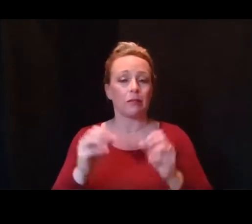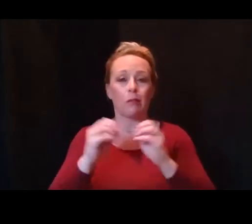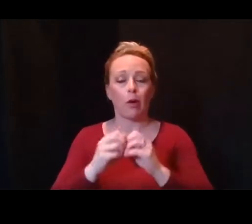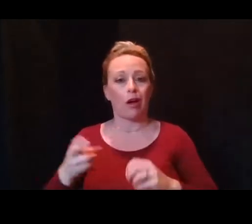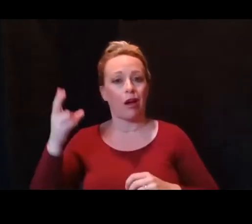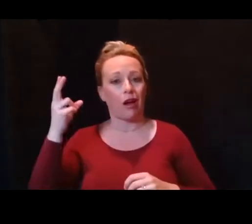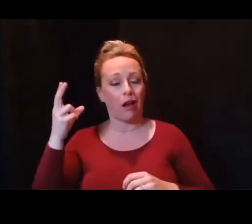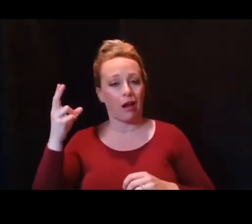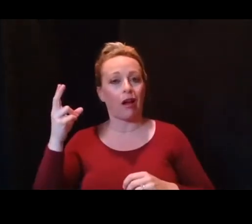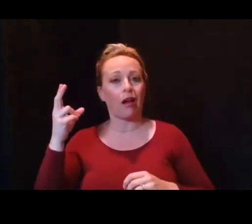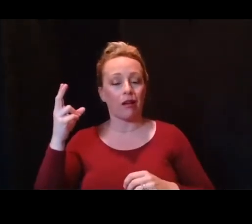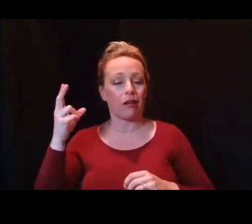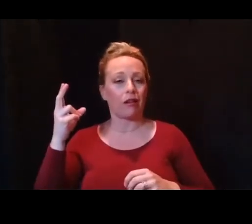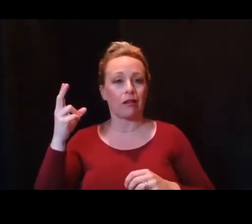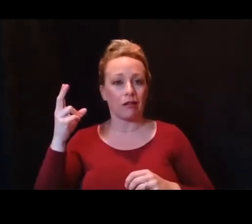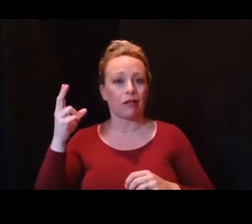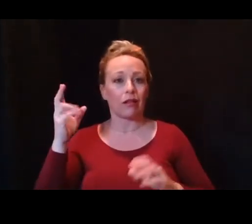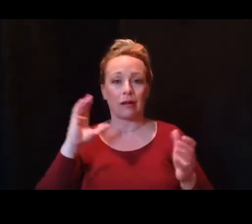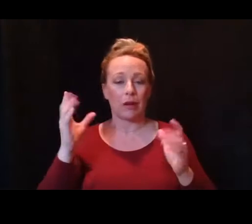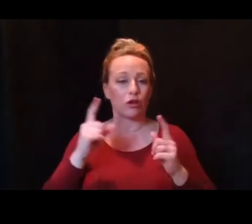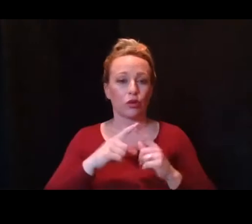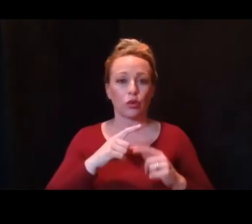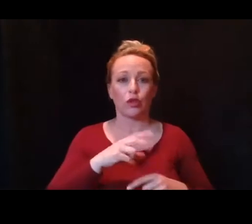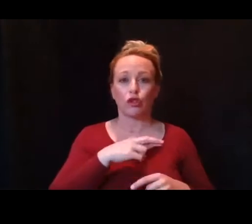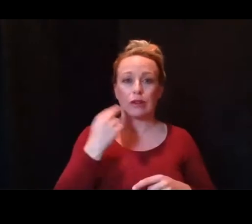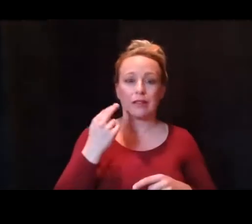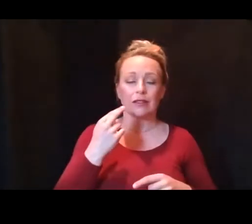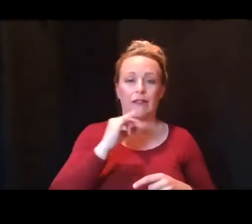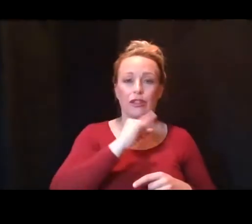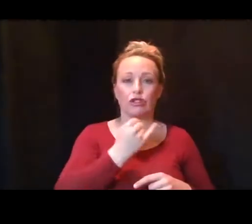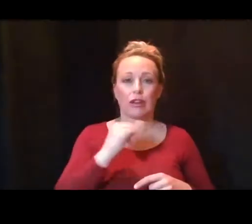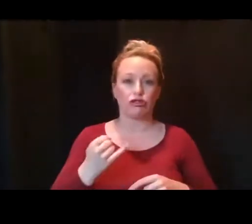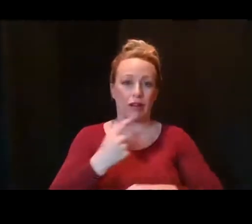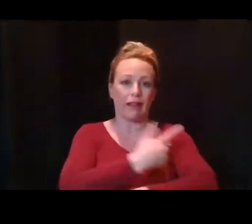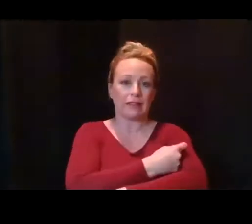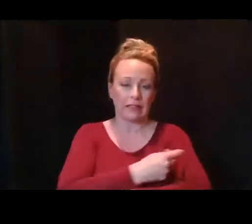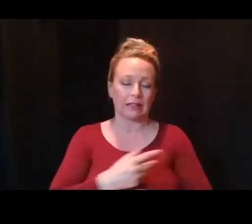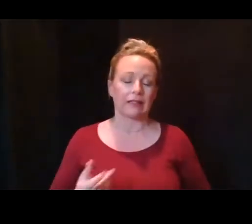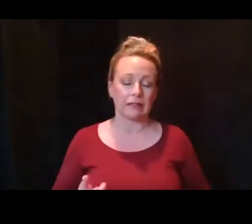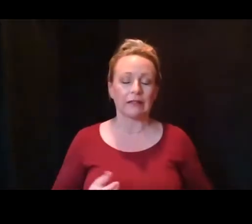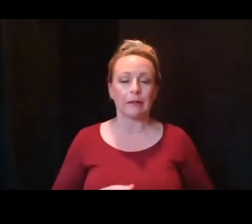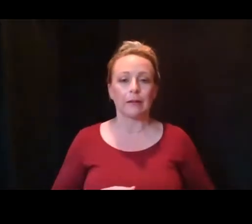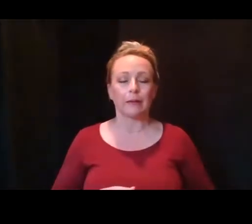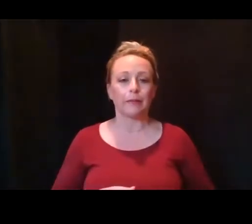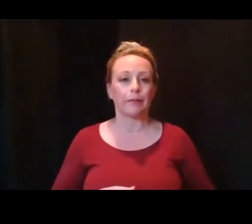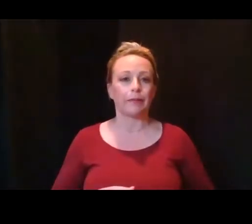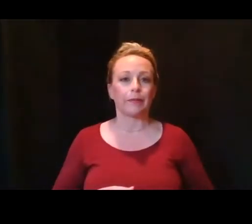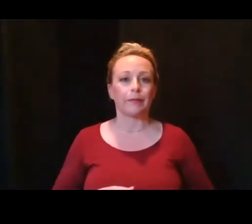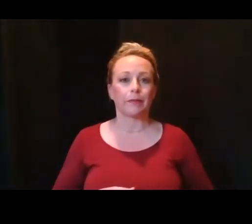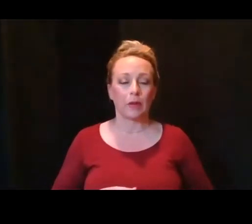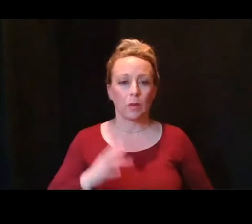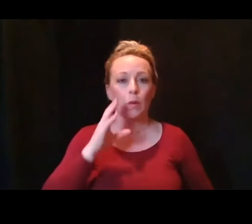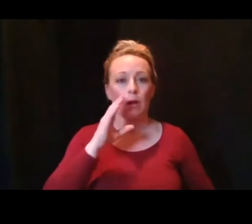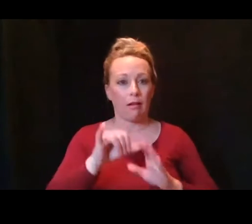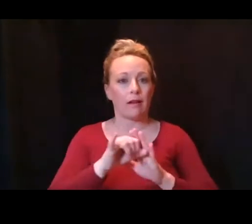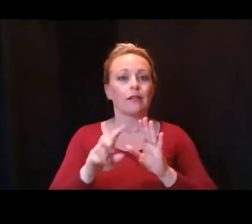almost all circumstances than the risk from the J&J vaccine. We will identify risk